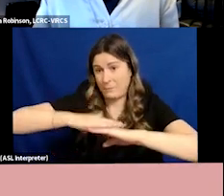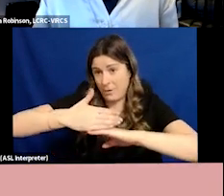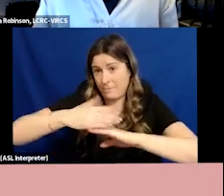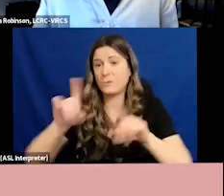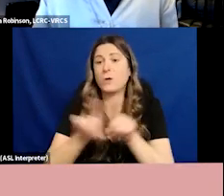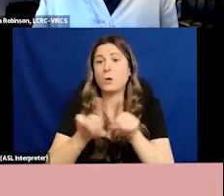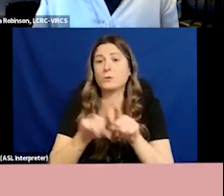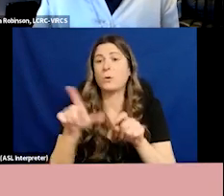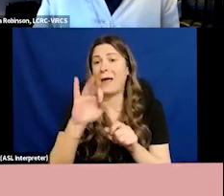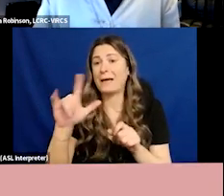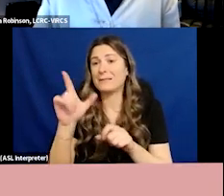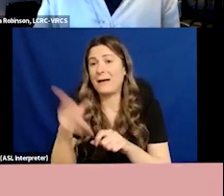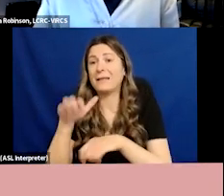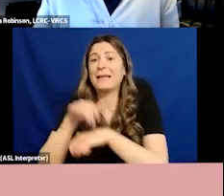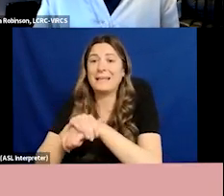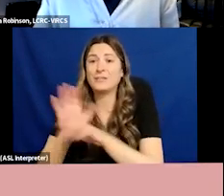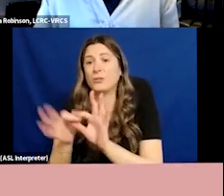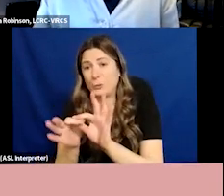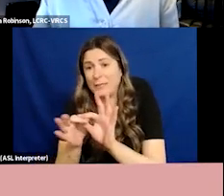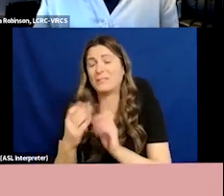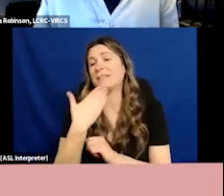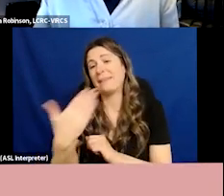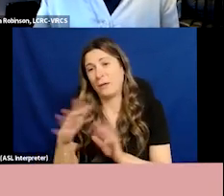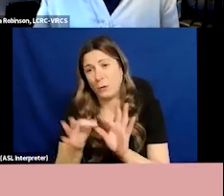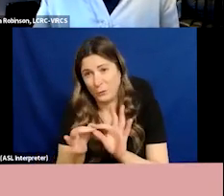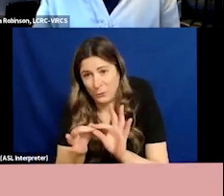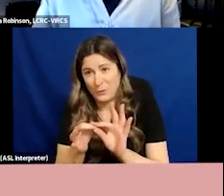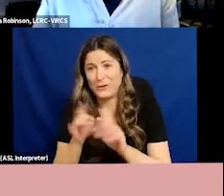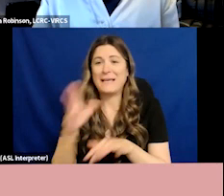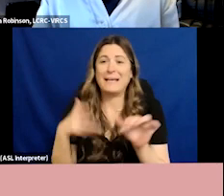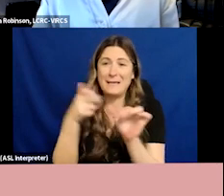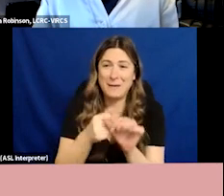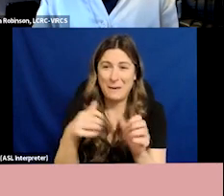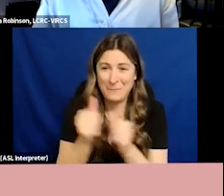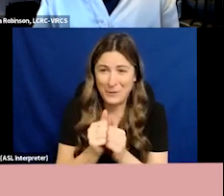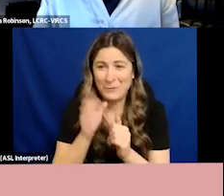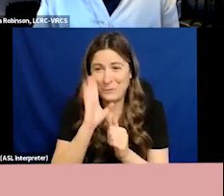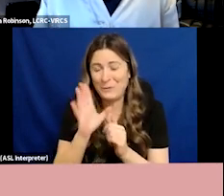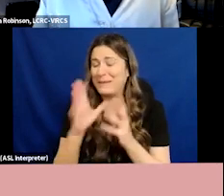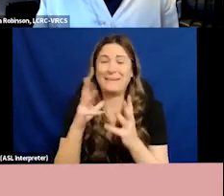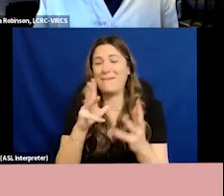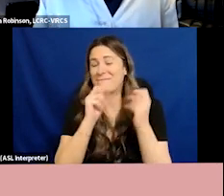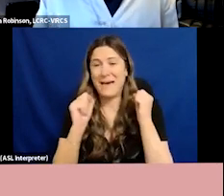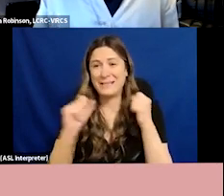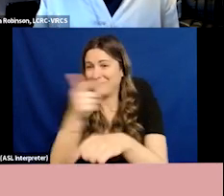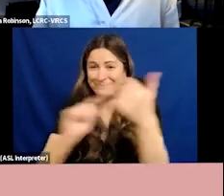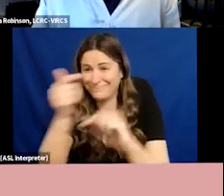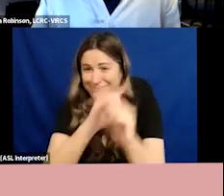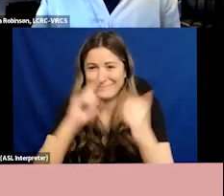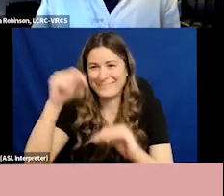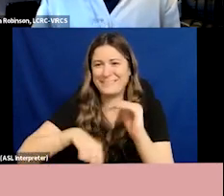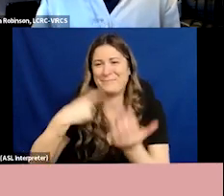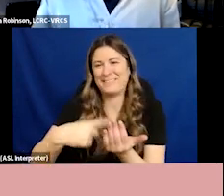english interpretation thank you so much for being available today and keeping up with which I know will be a very fast pace but deep discussion